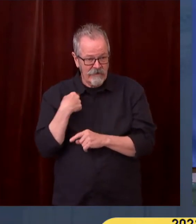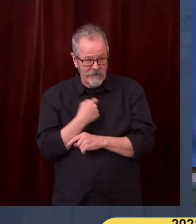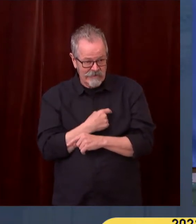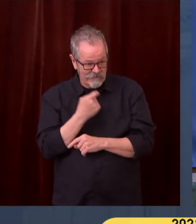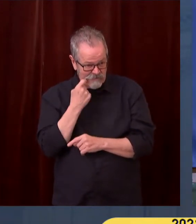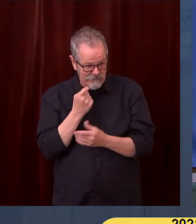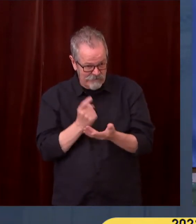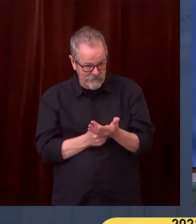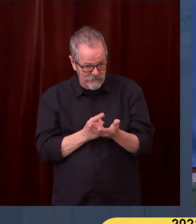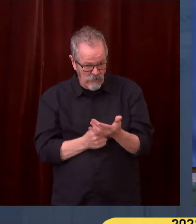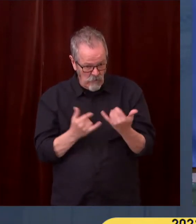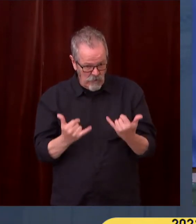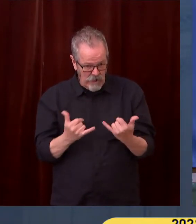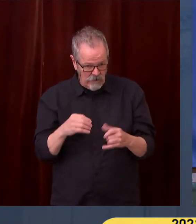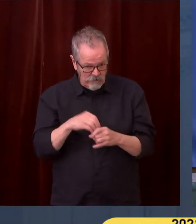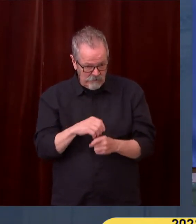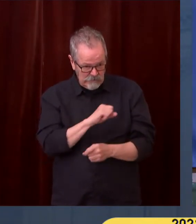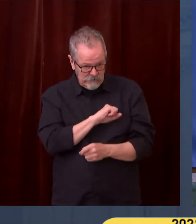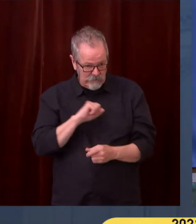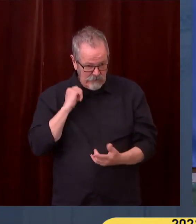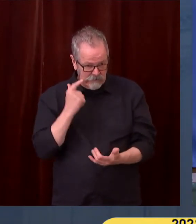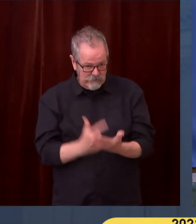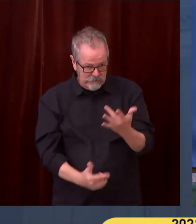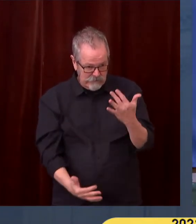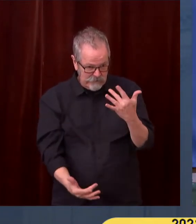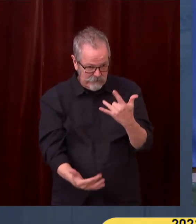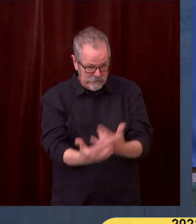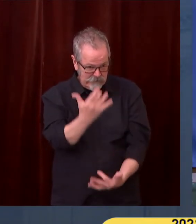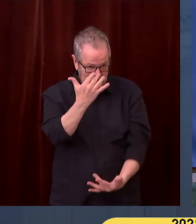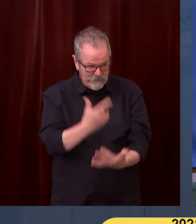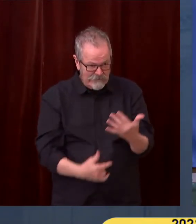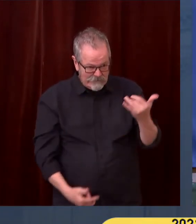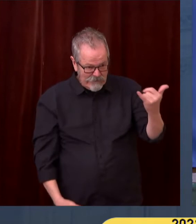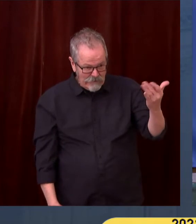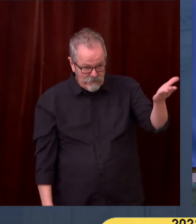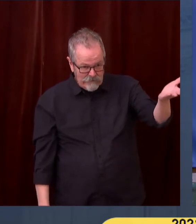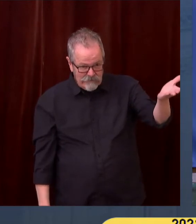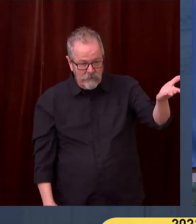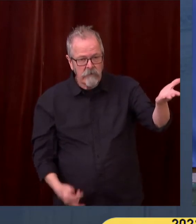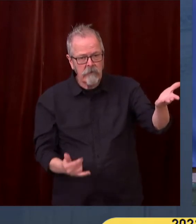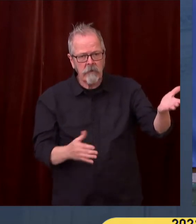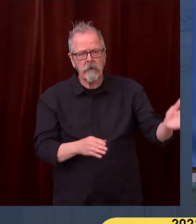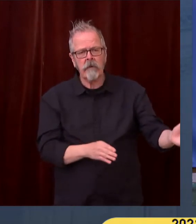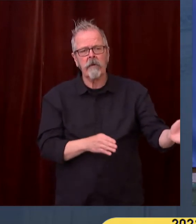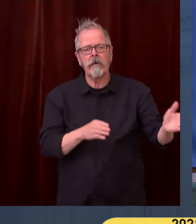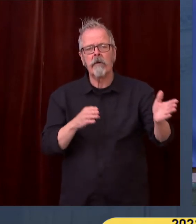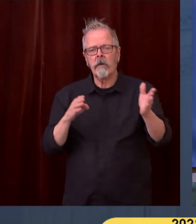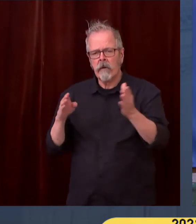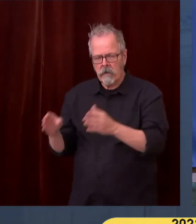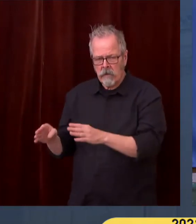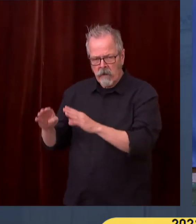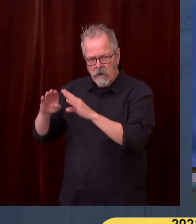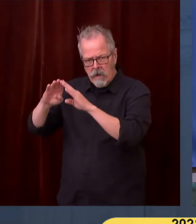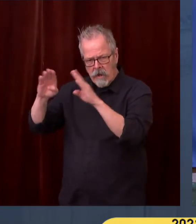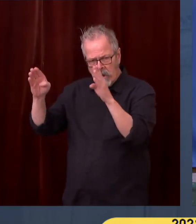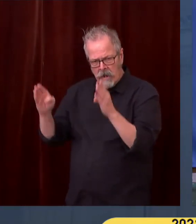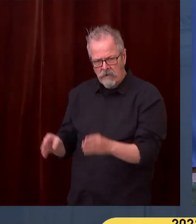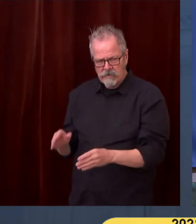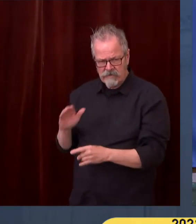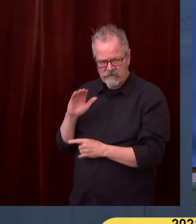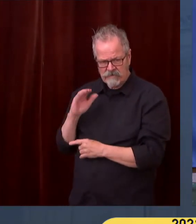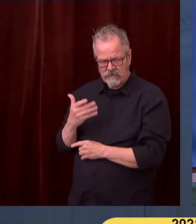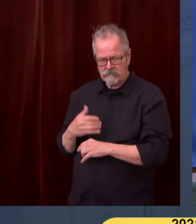I guess what I was wondering is if you don't have the votes for that in the House, which the House seems to prefer a carbon tax method, how